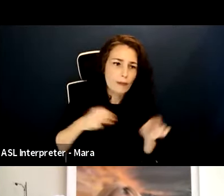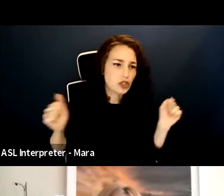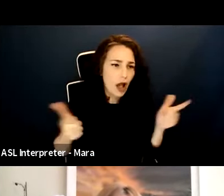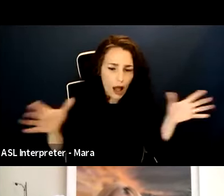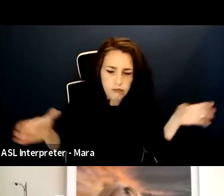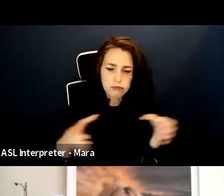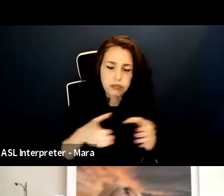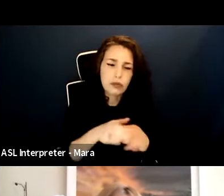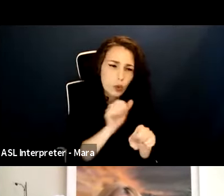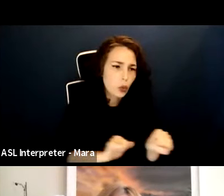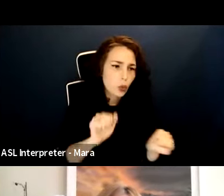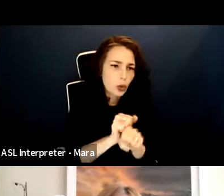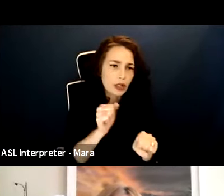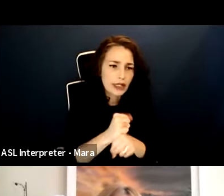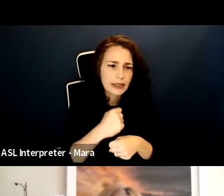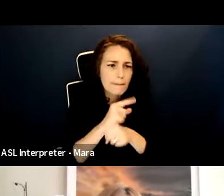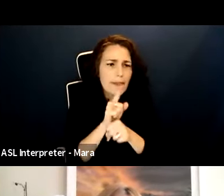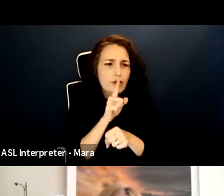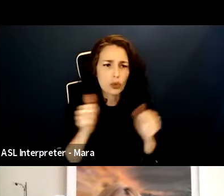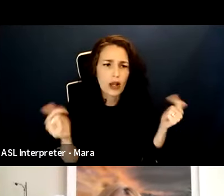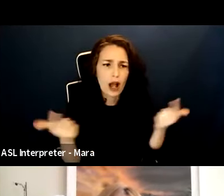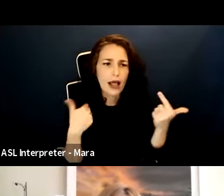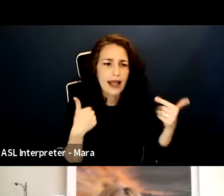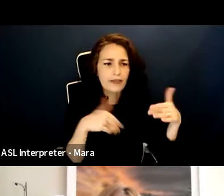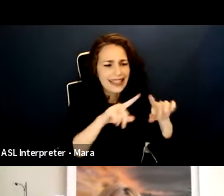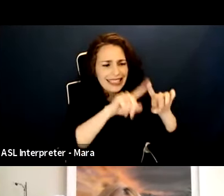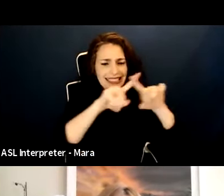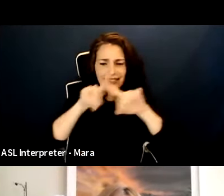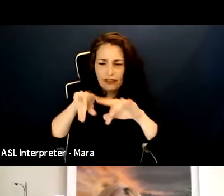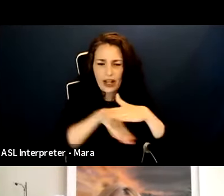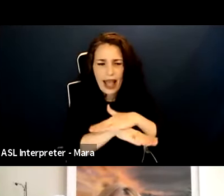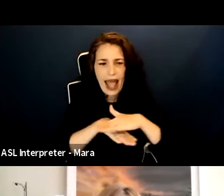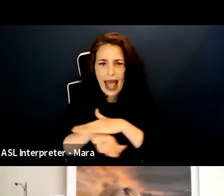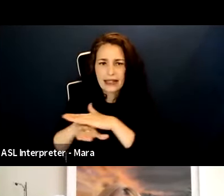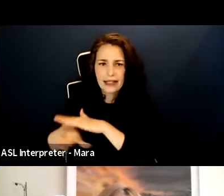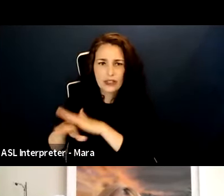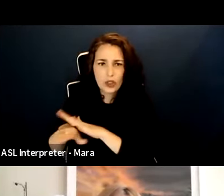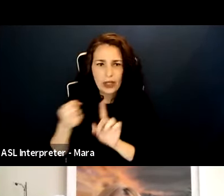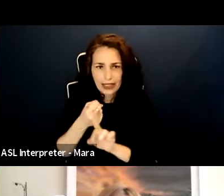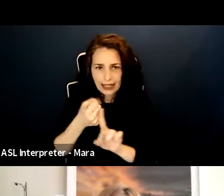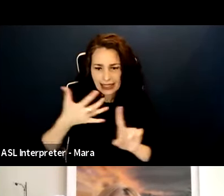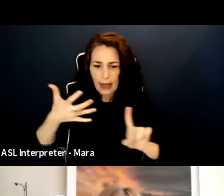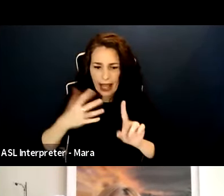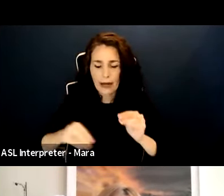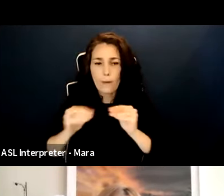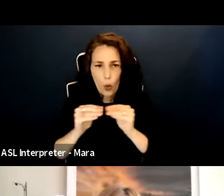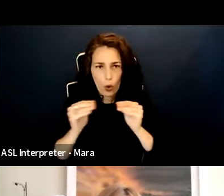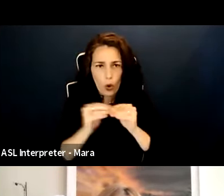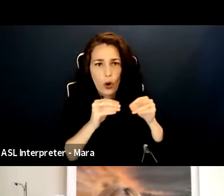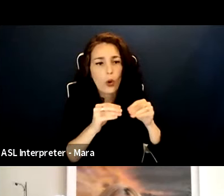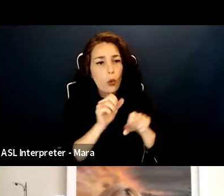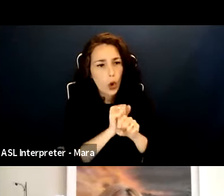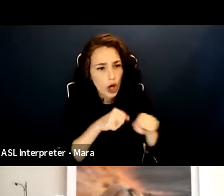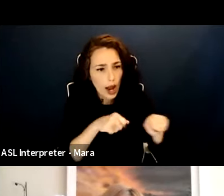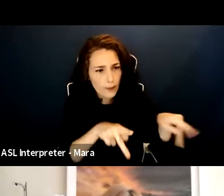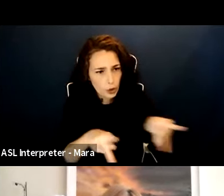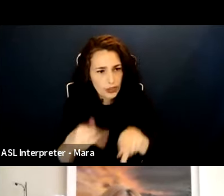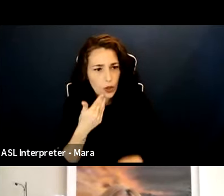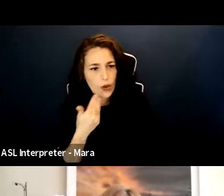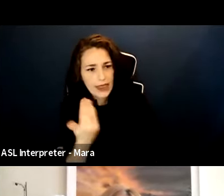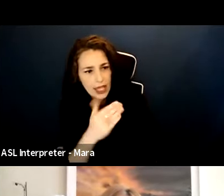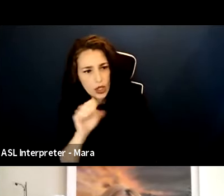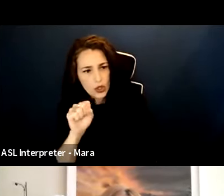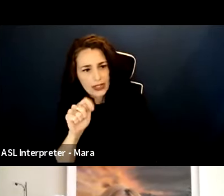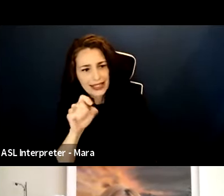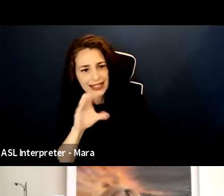work to make sure we have different access points to more expansive work opportunities. So I want to say thank you to her and to everybody